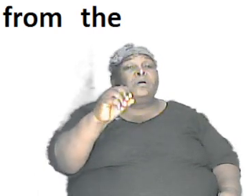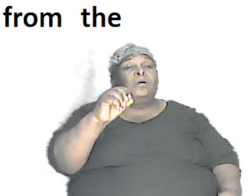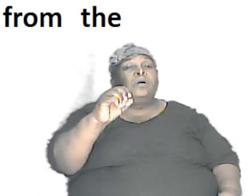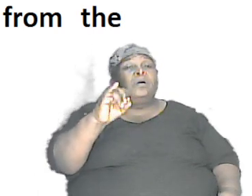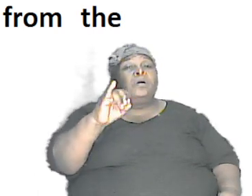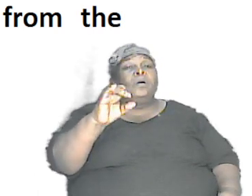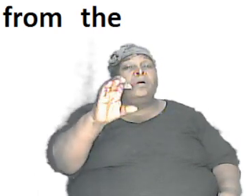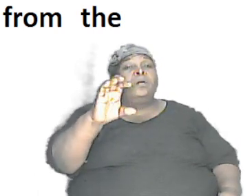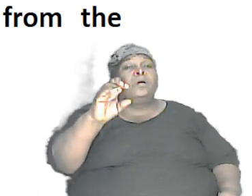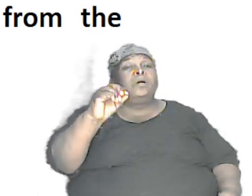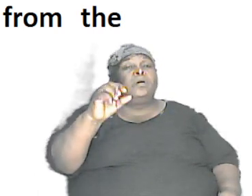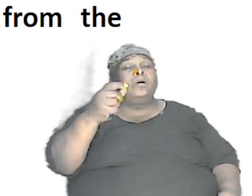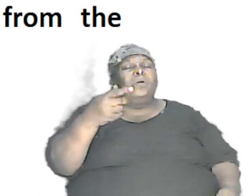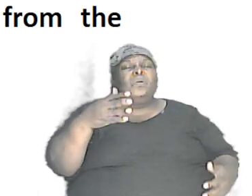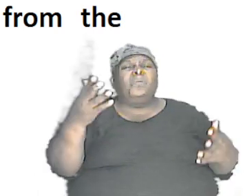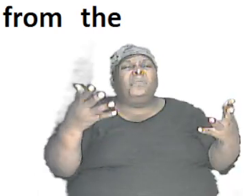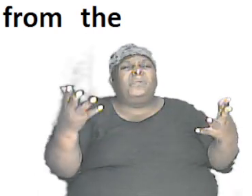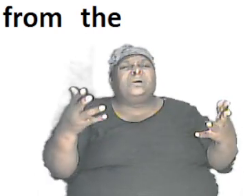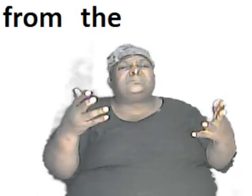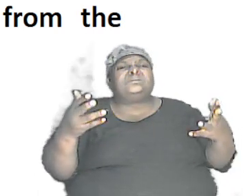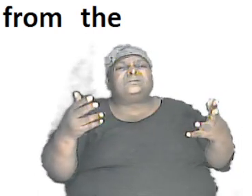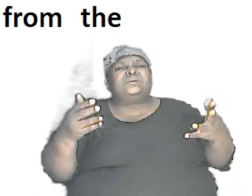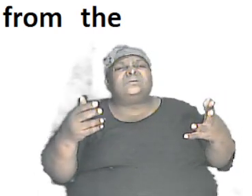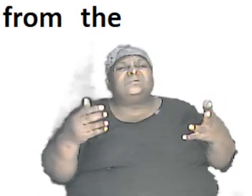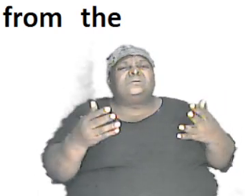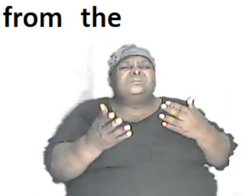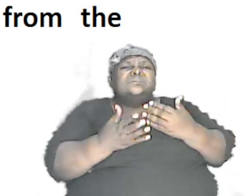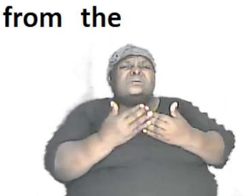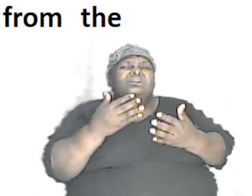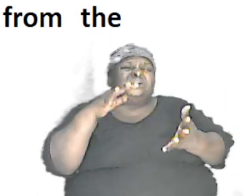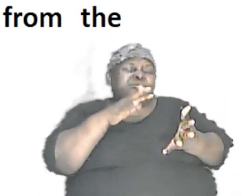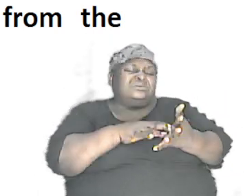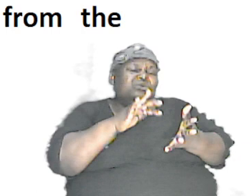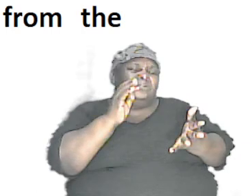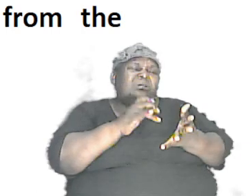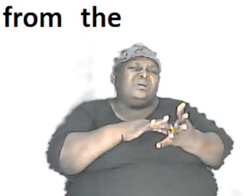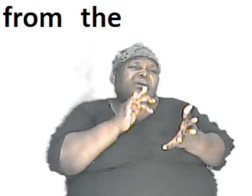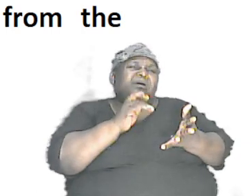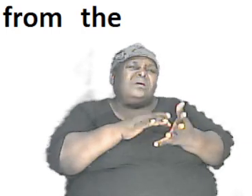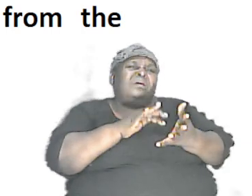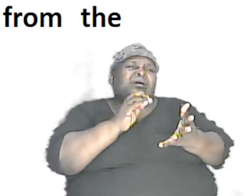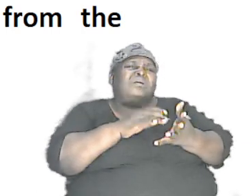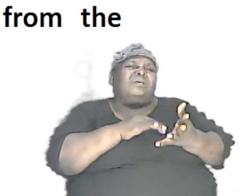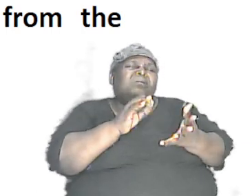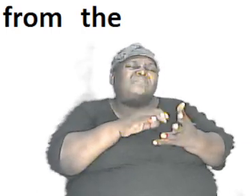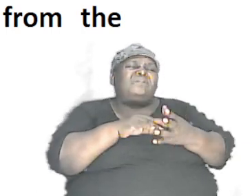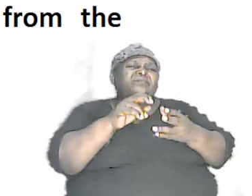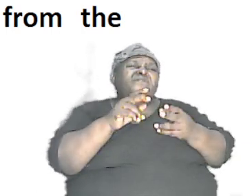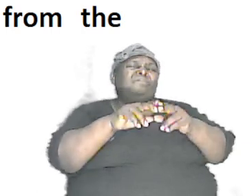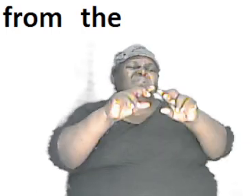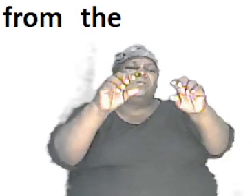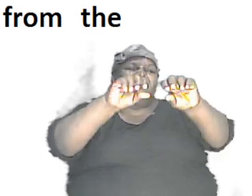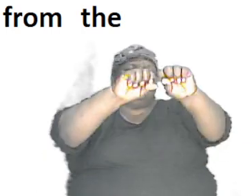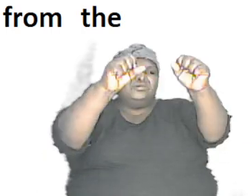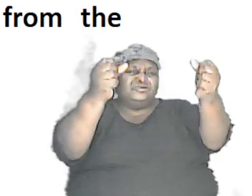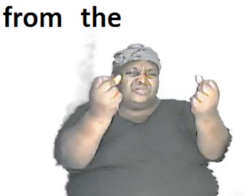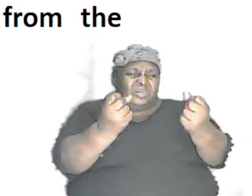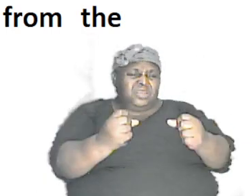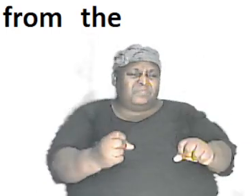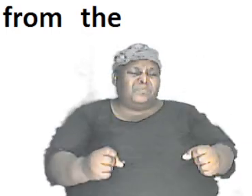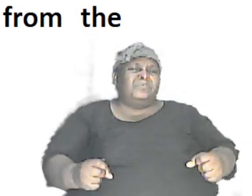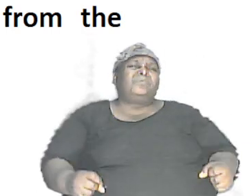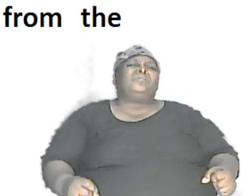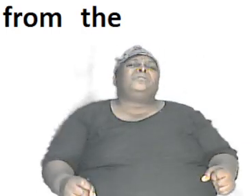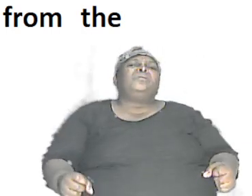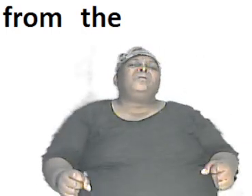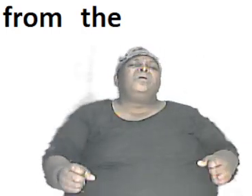data what is morphology morphology is simply the study of the form or the shape or